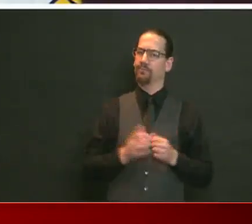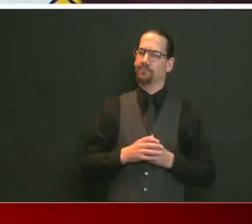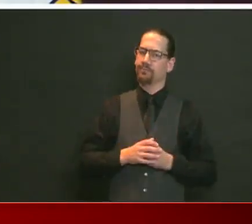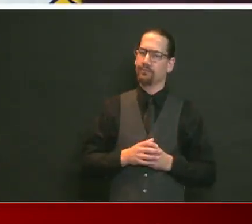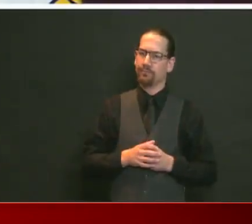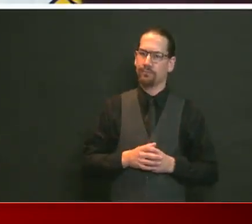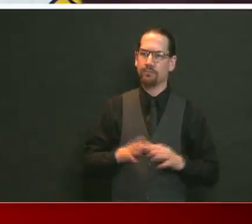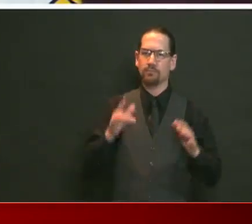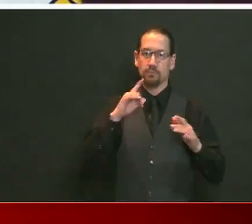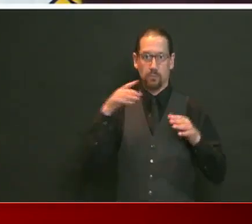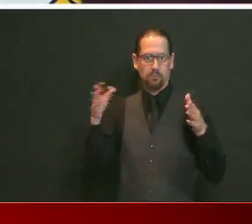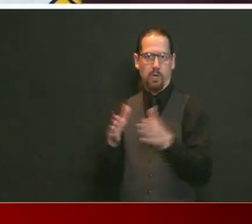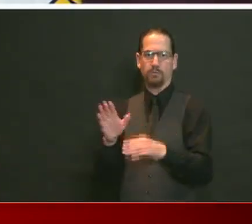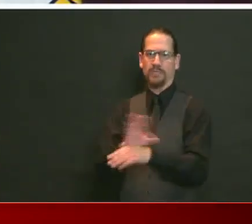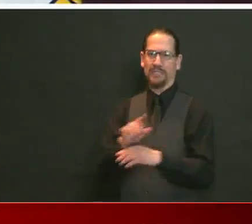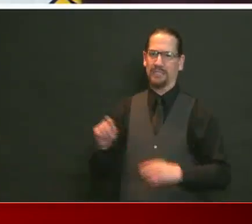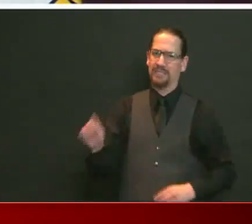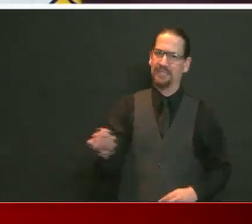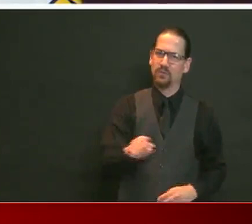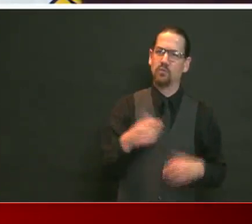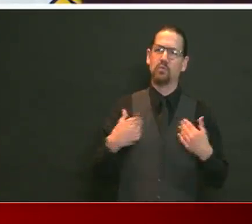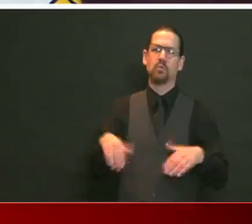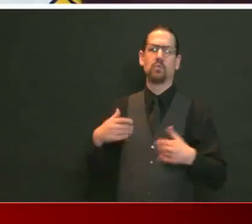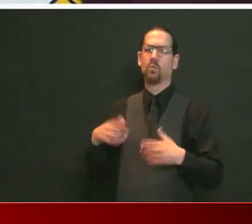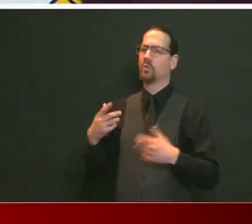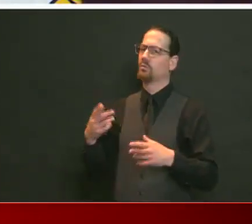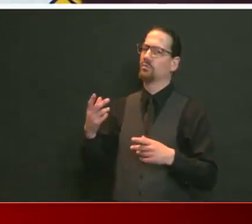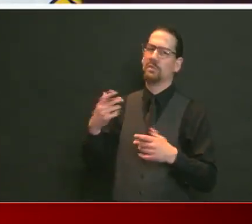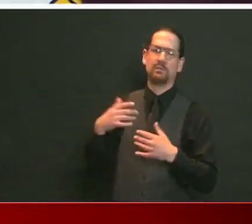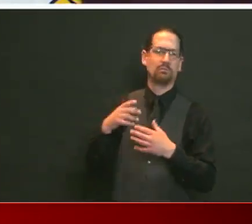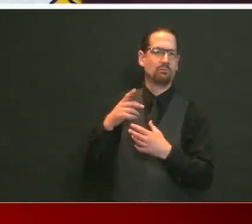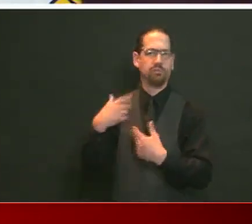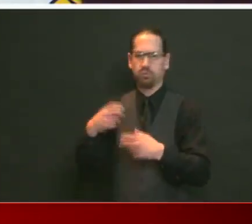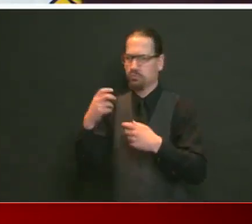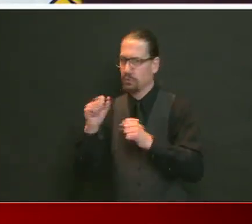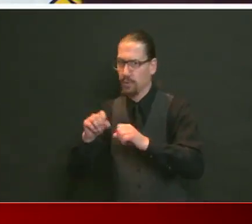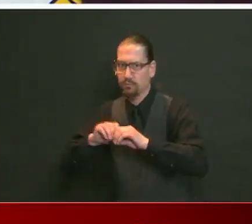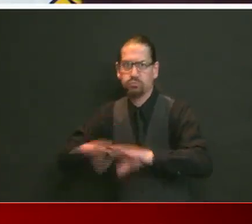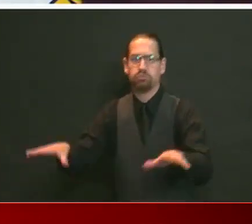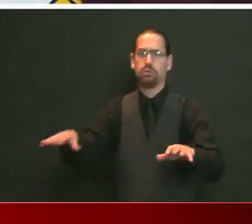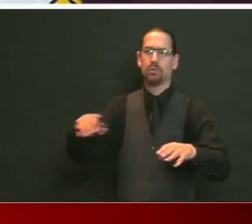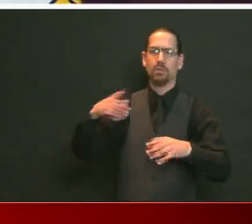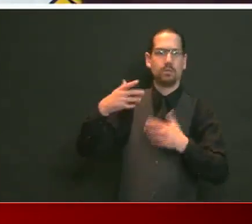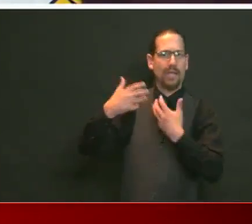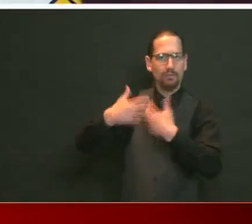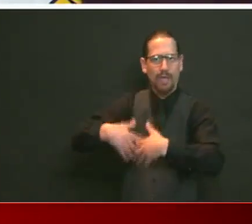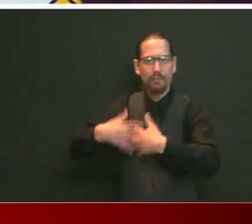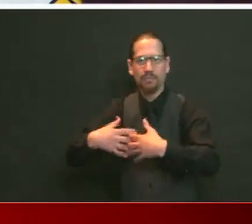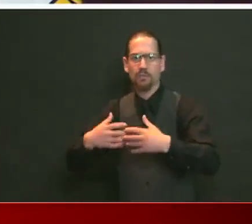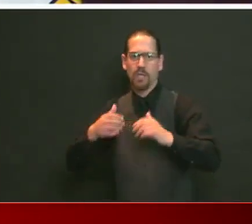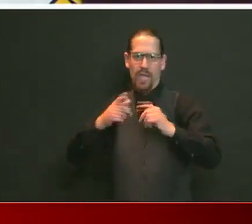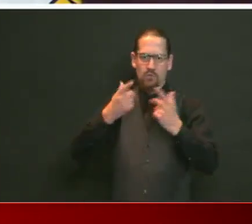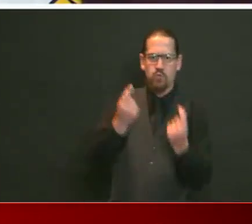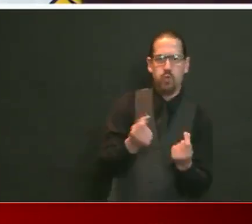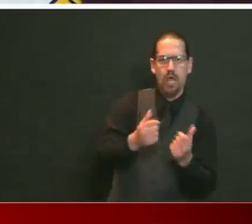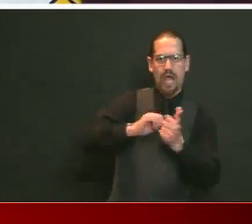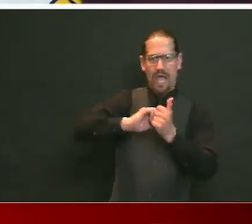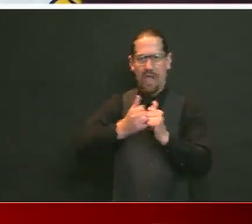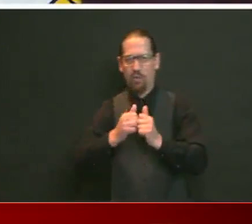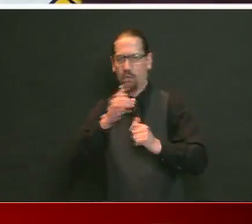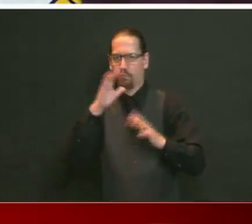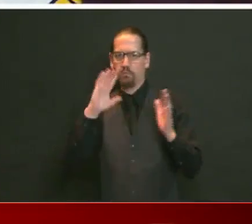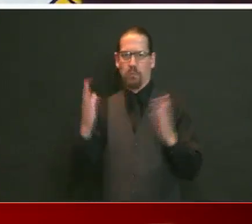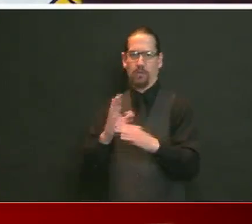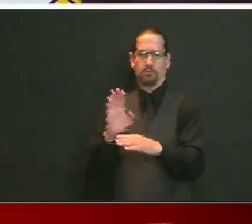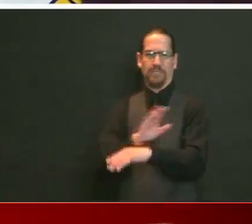around the outbreak testing. In other words, if there's an outbreak in a manufacturing operation where people work close in space, they